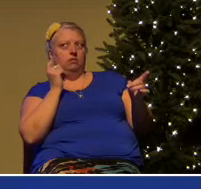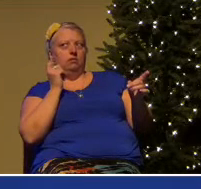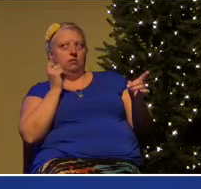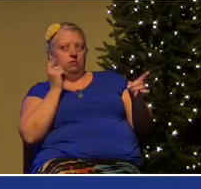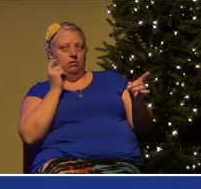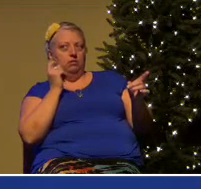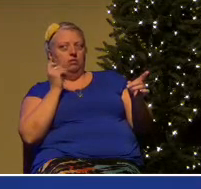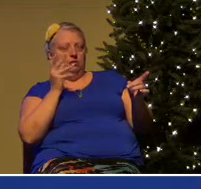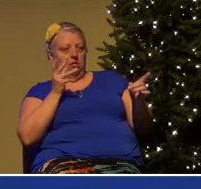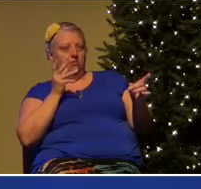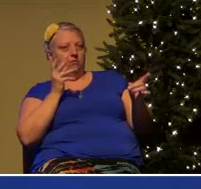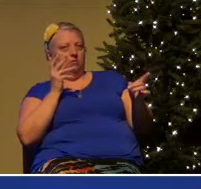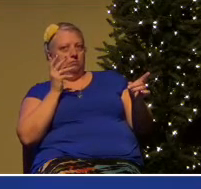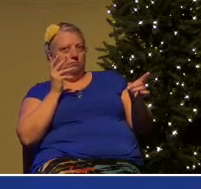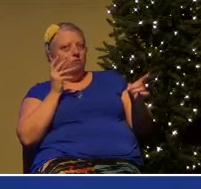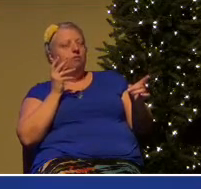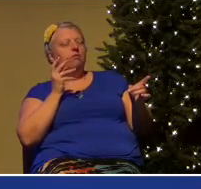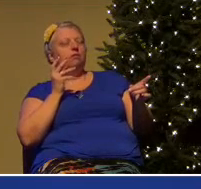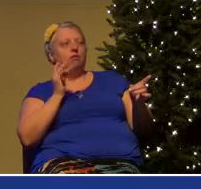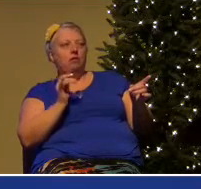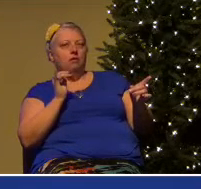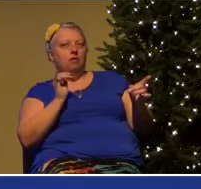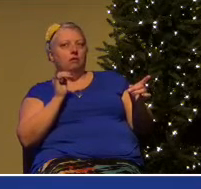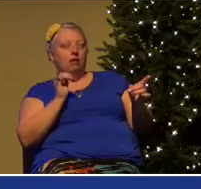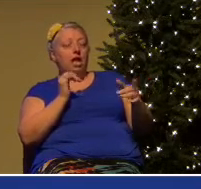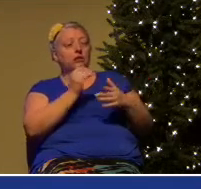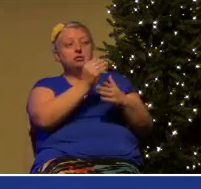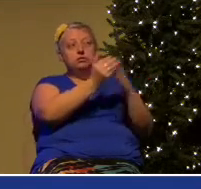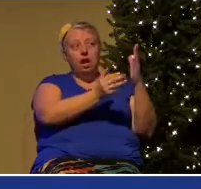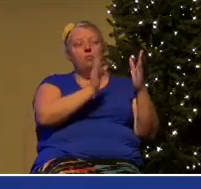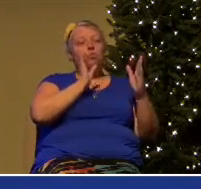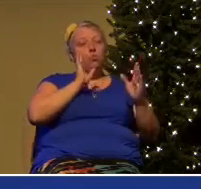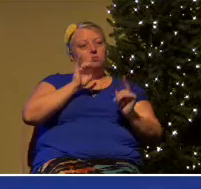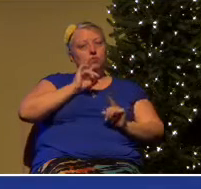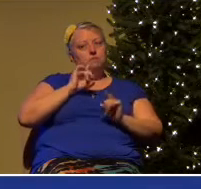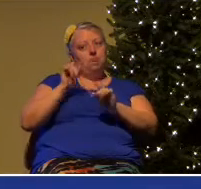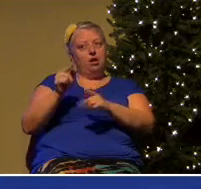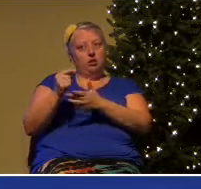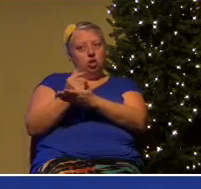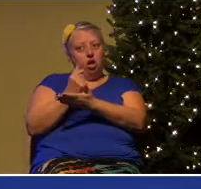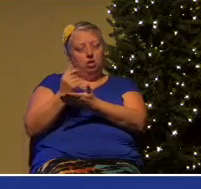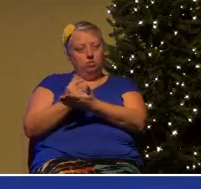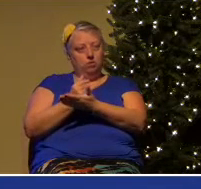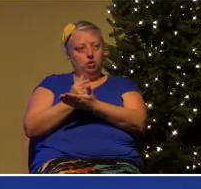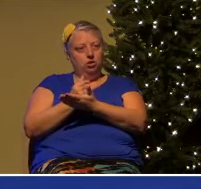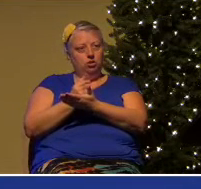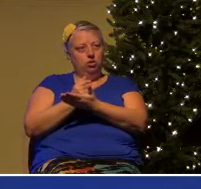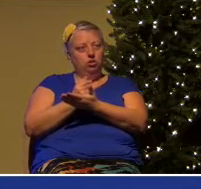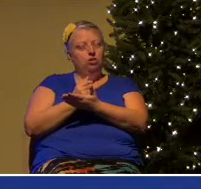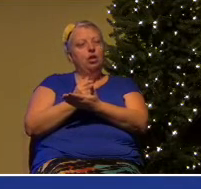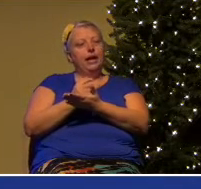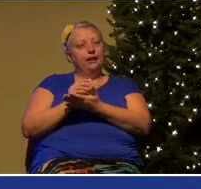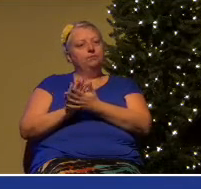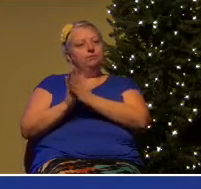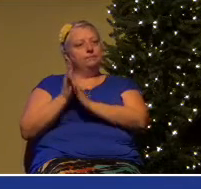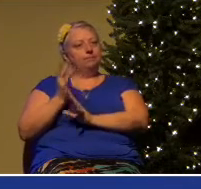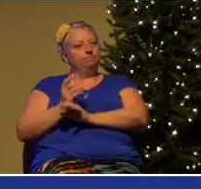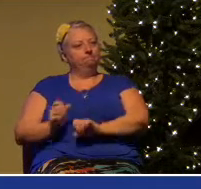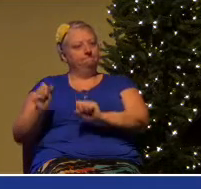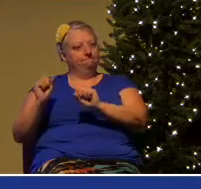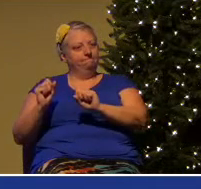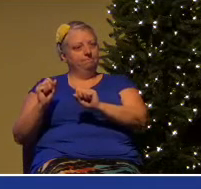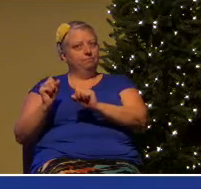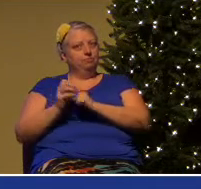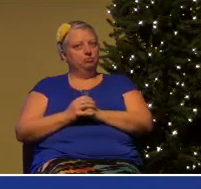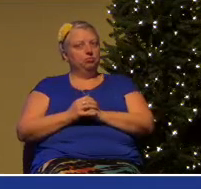at least be some who respond to the gospel and who come to salvation. The fact